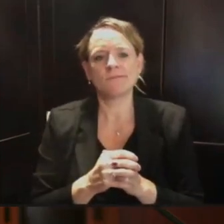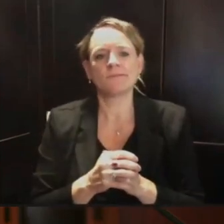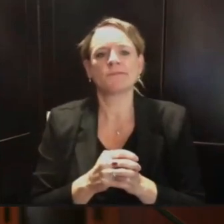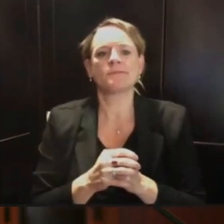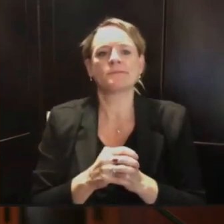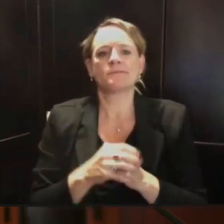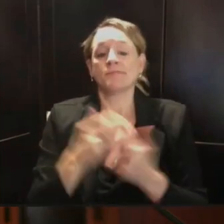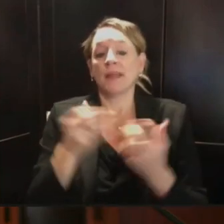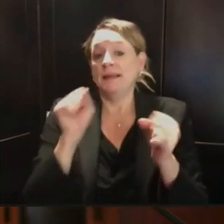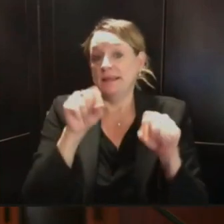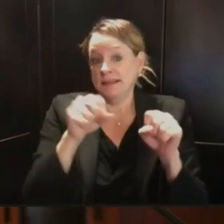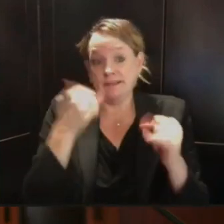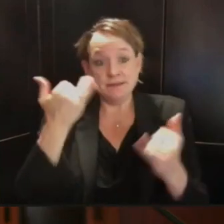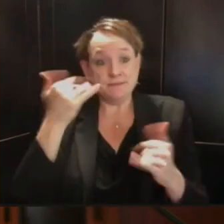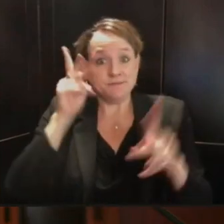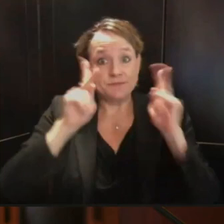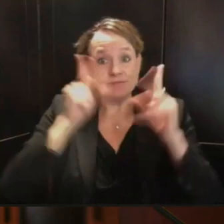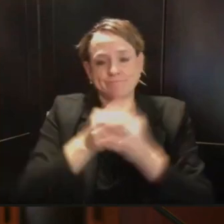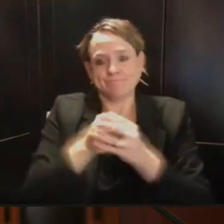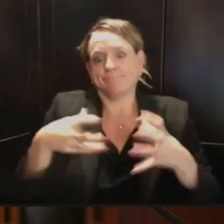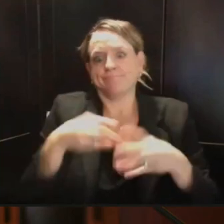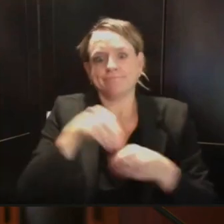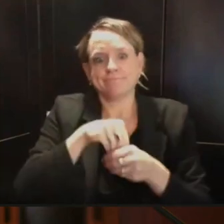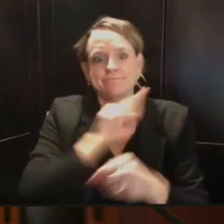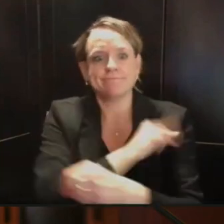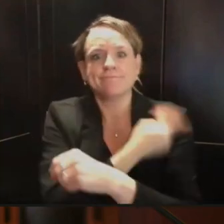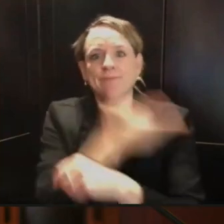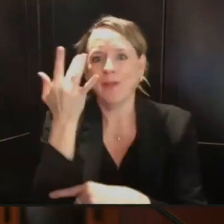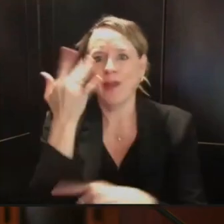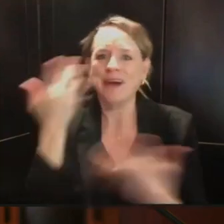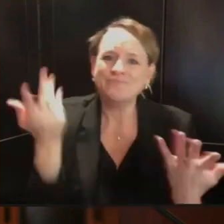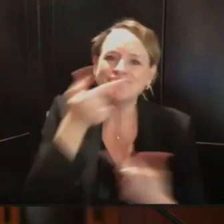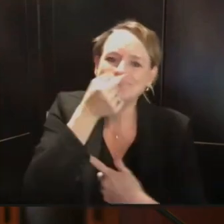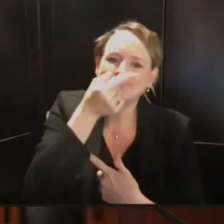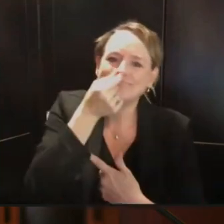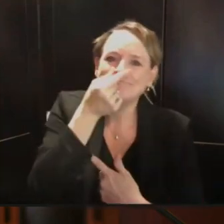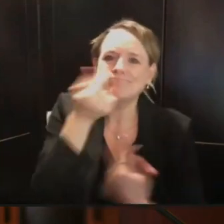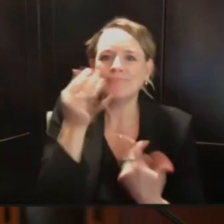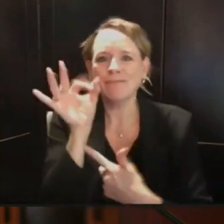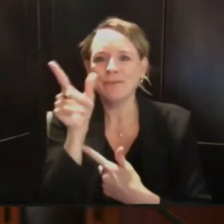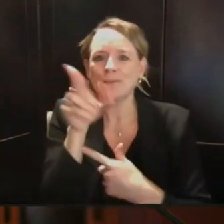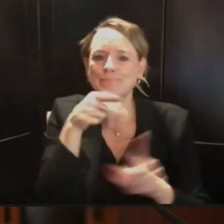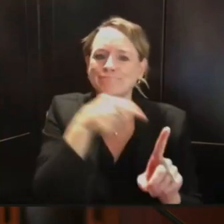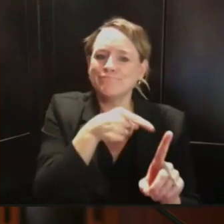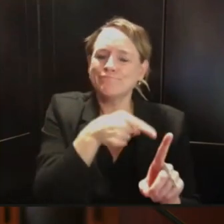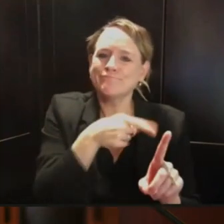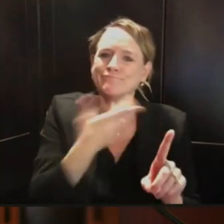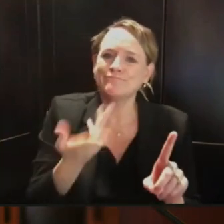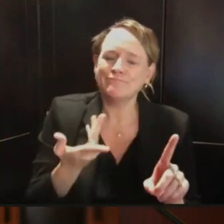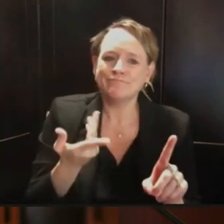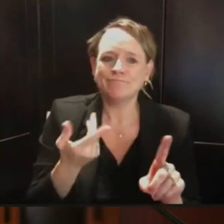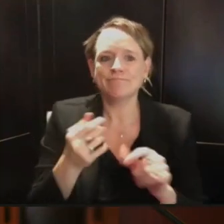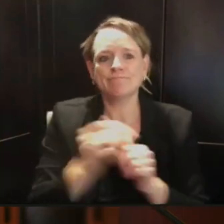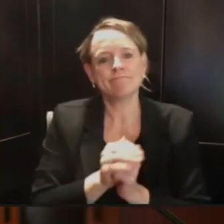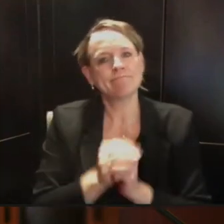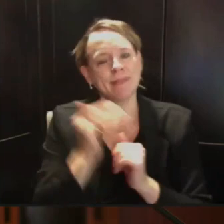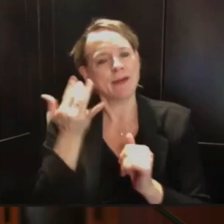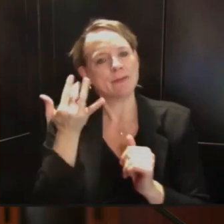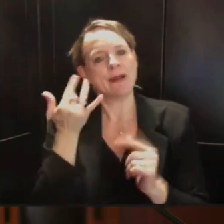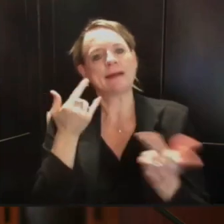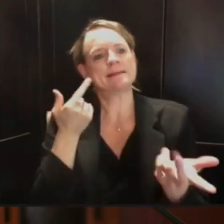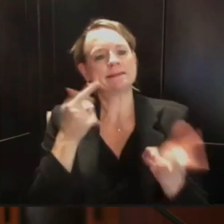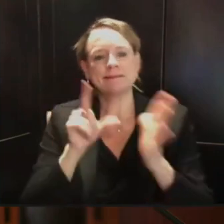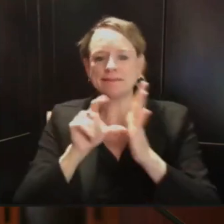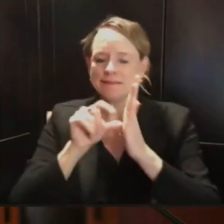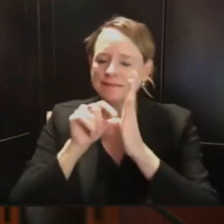And it, again, emphasizes why it's important to act now. It's important for all of us to make choices